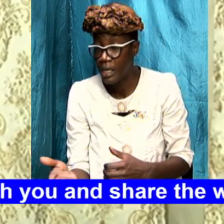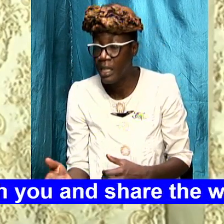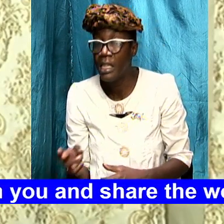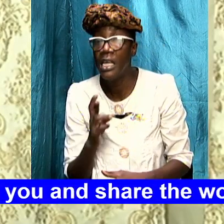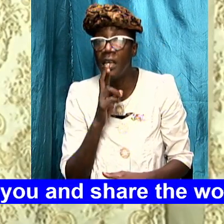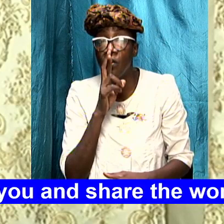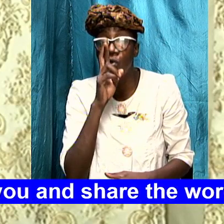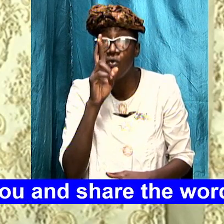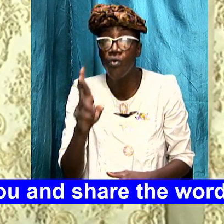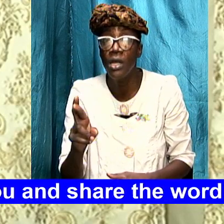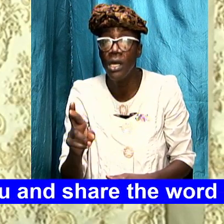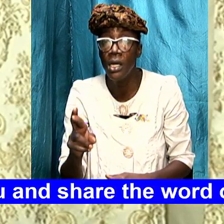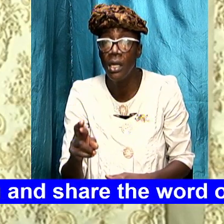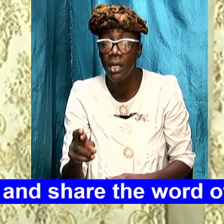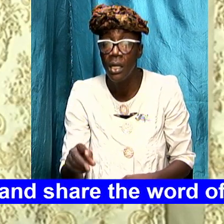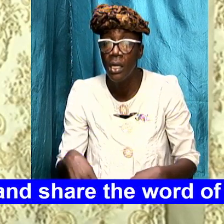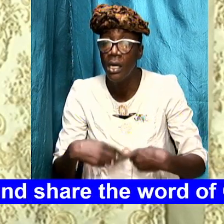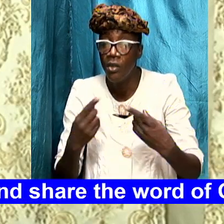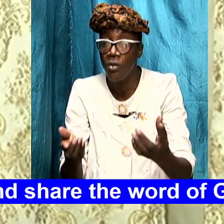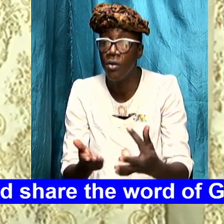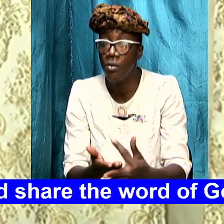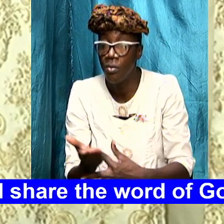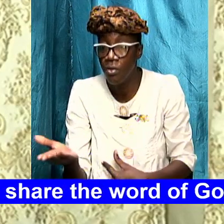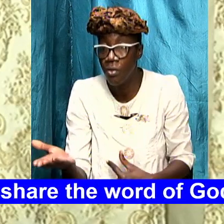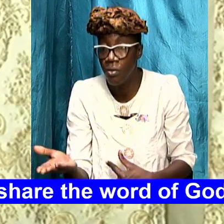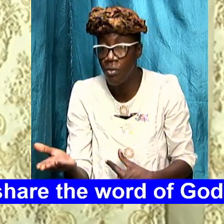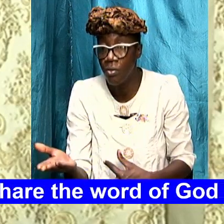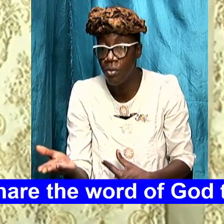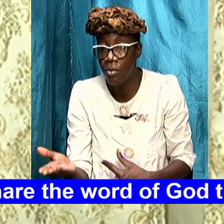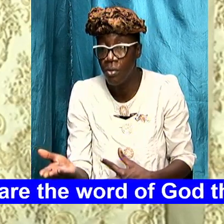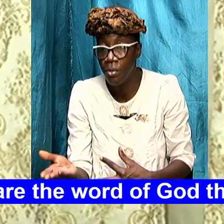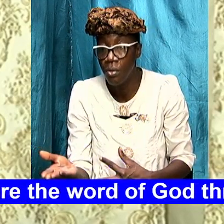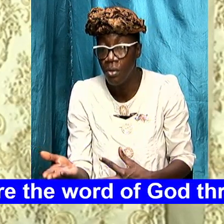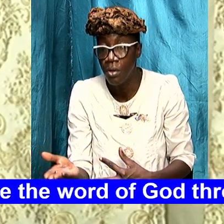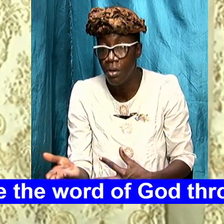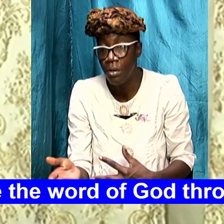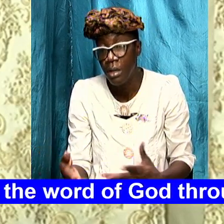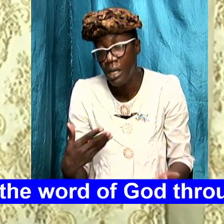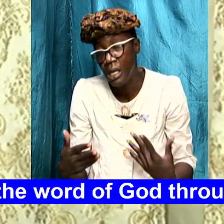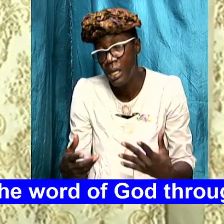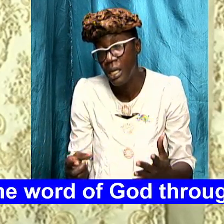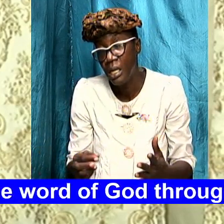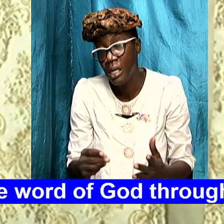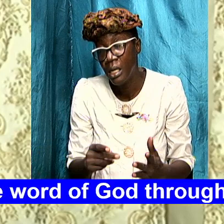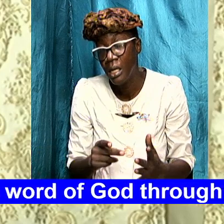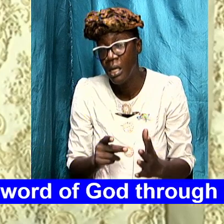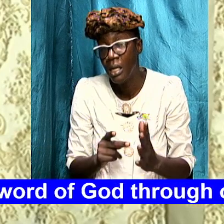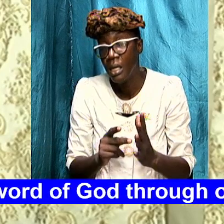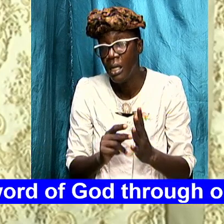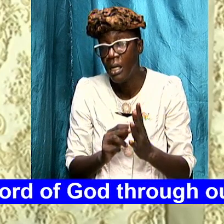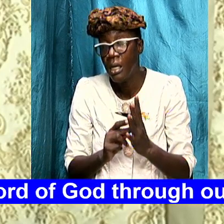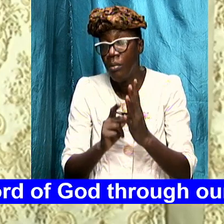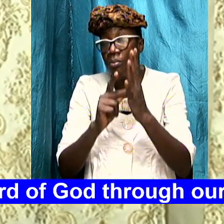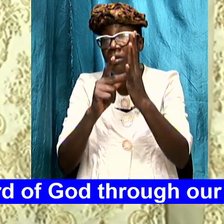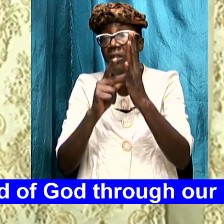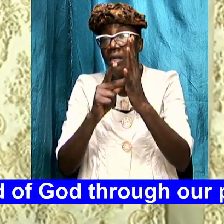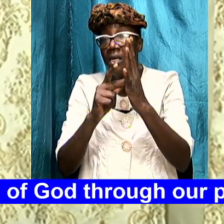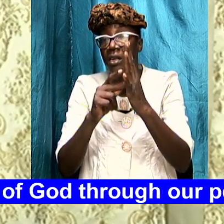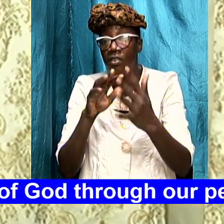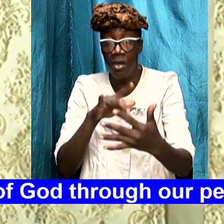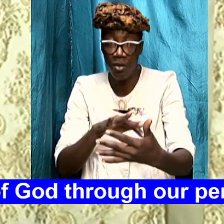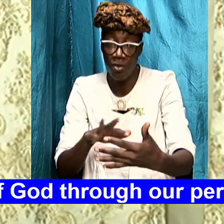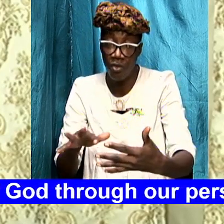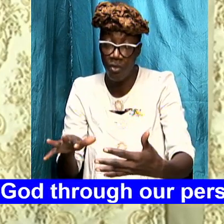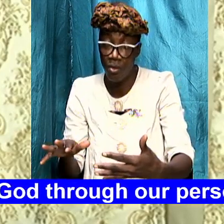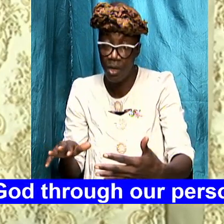real as we go through I might in the presentation as we do the study in Revelation just